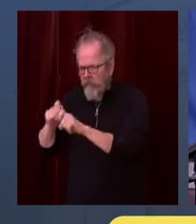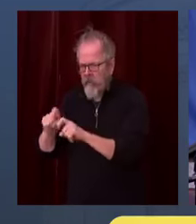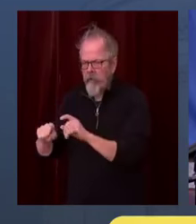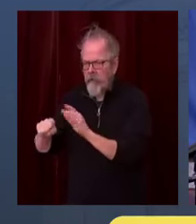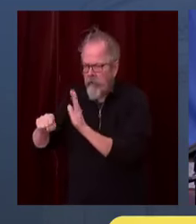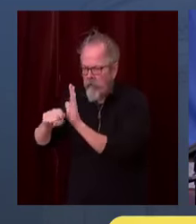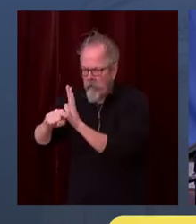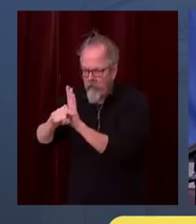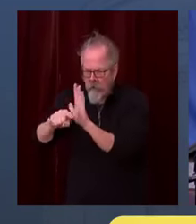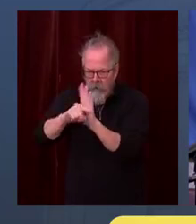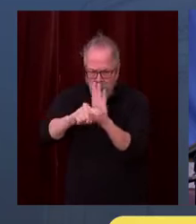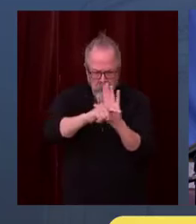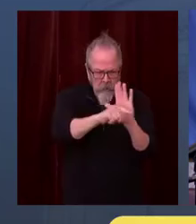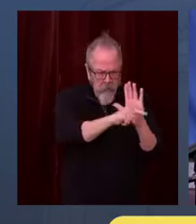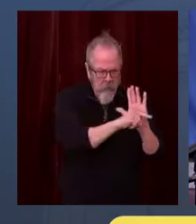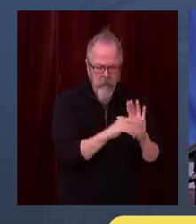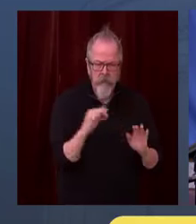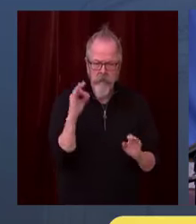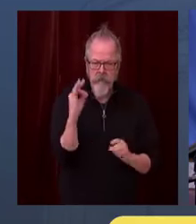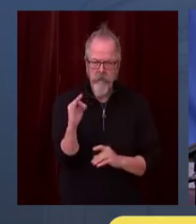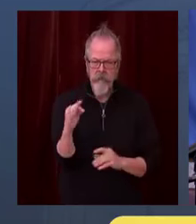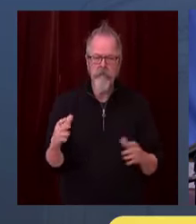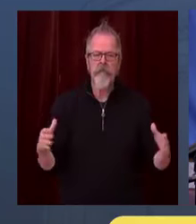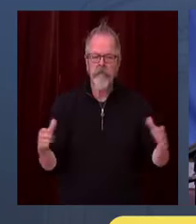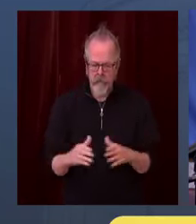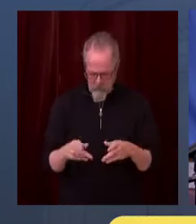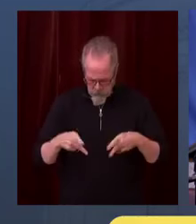Any of those events can end up being deadly.